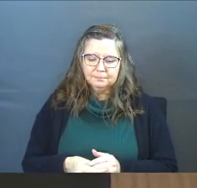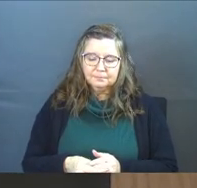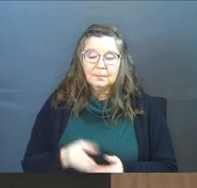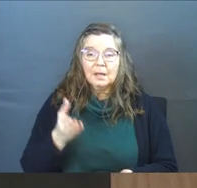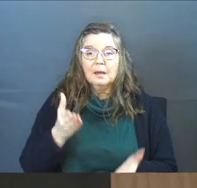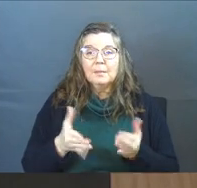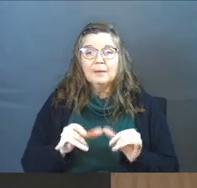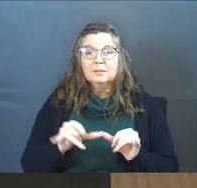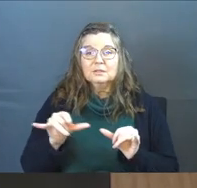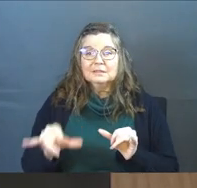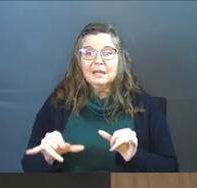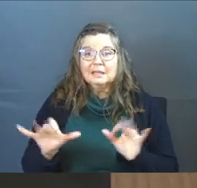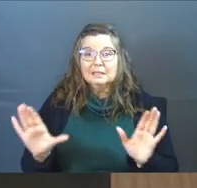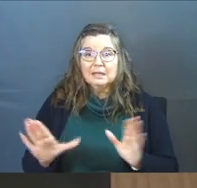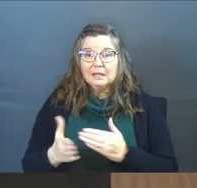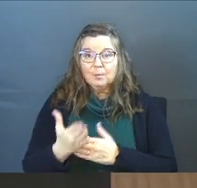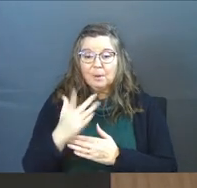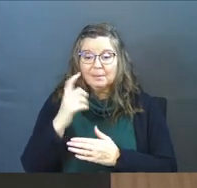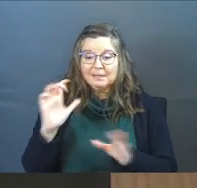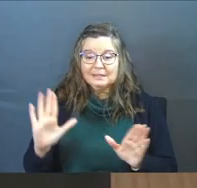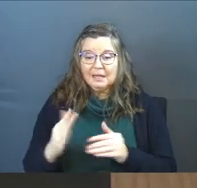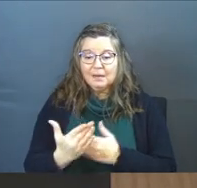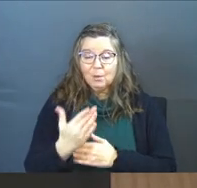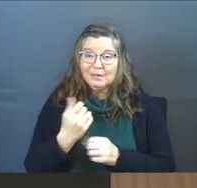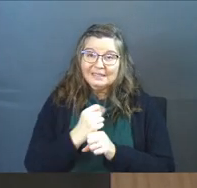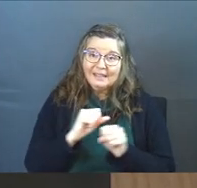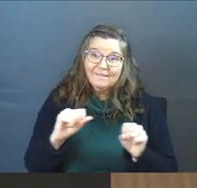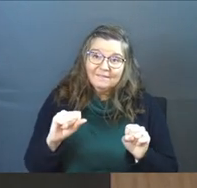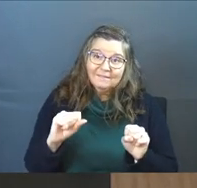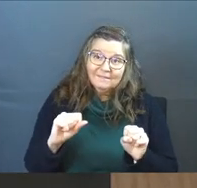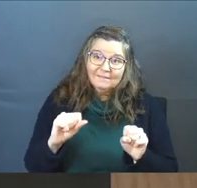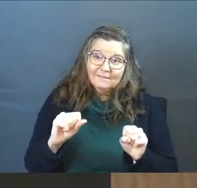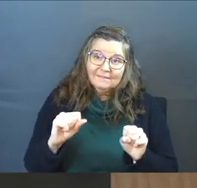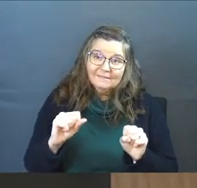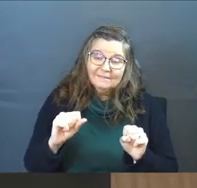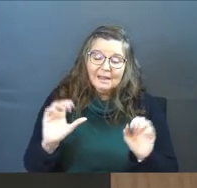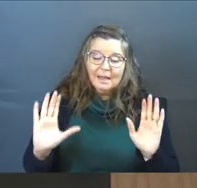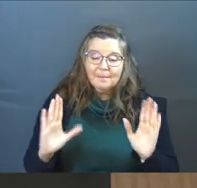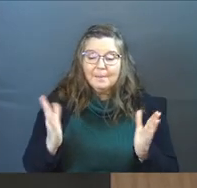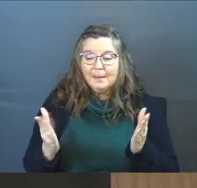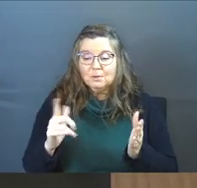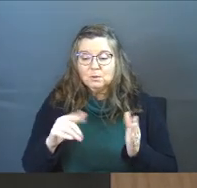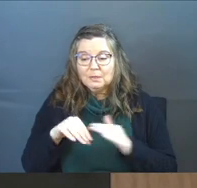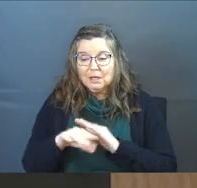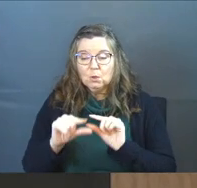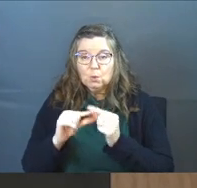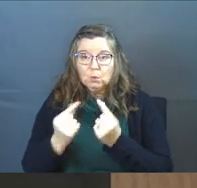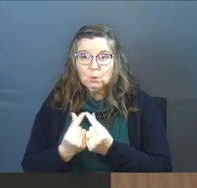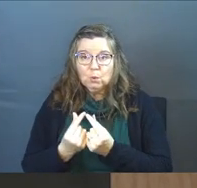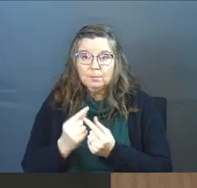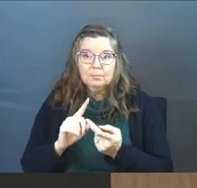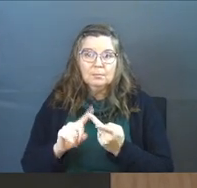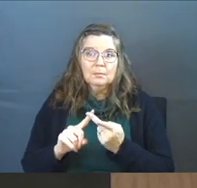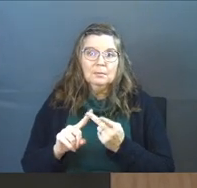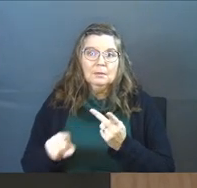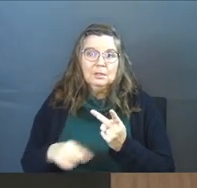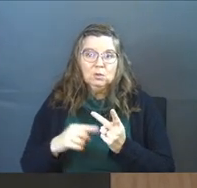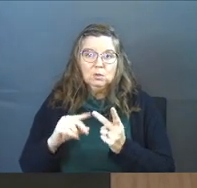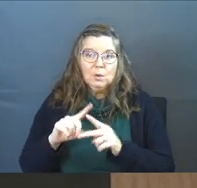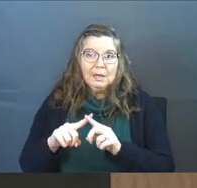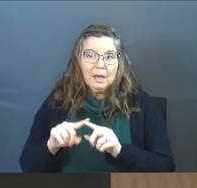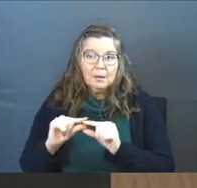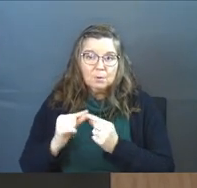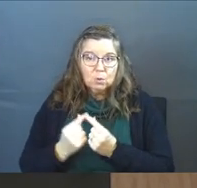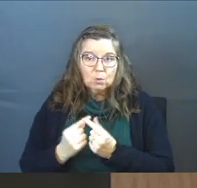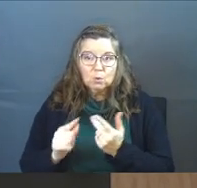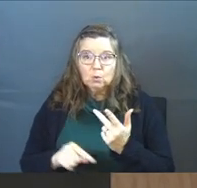Maybe you've stayed in Sunday mornings because Sunday mornings is safe. And maybe you need to get into group. Maybe you need to get into accountability